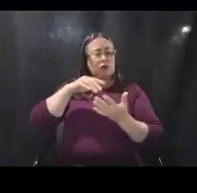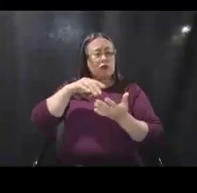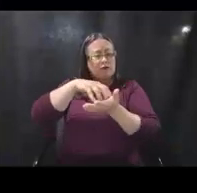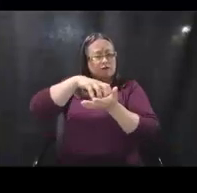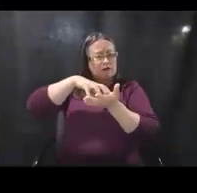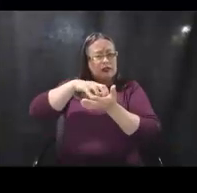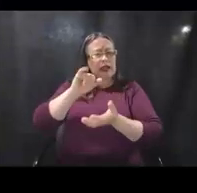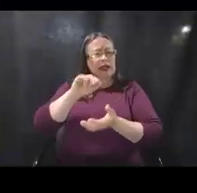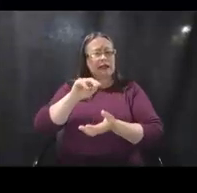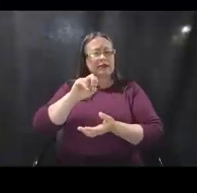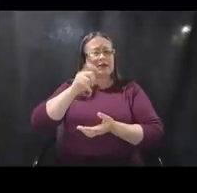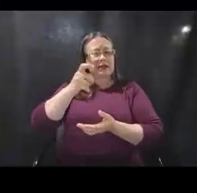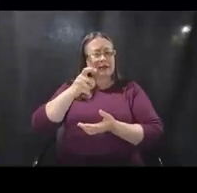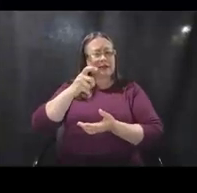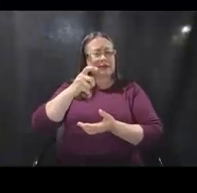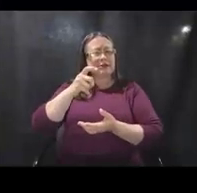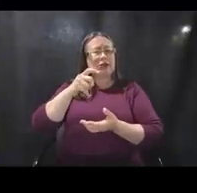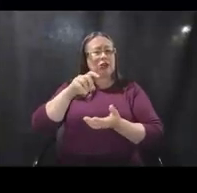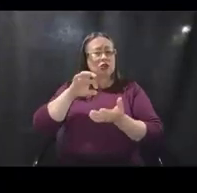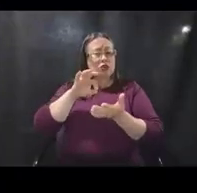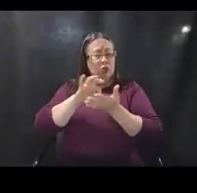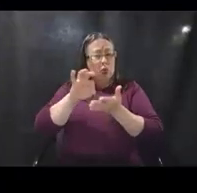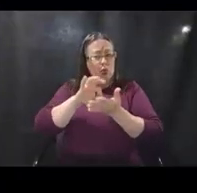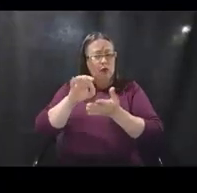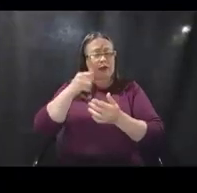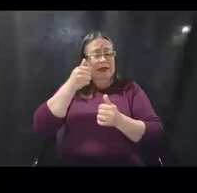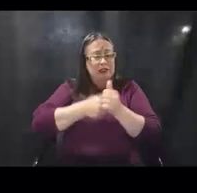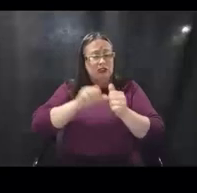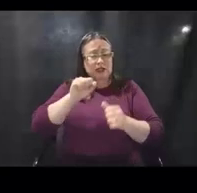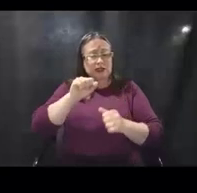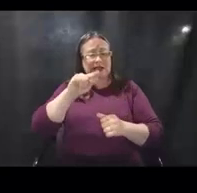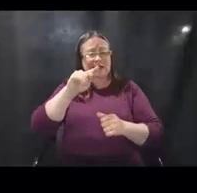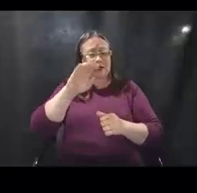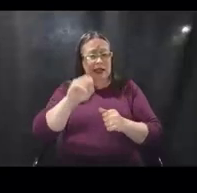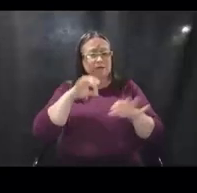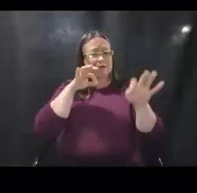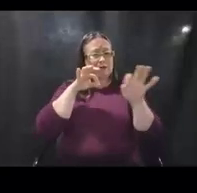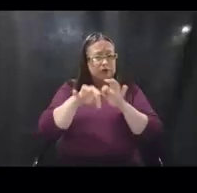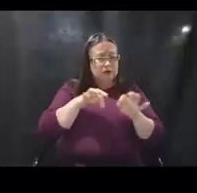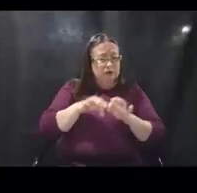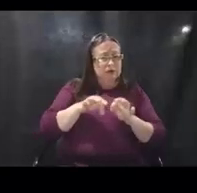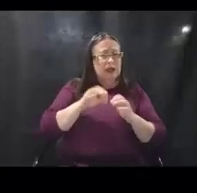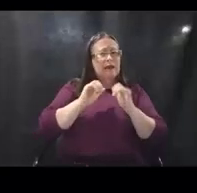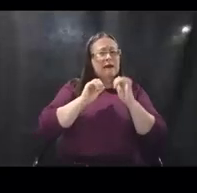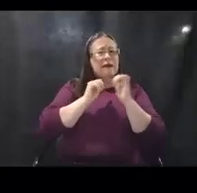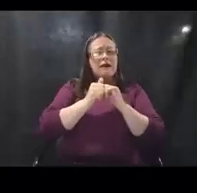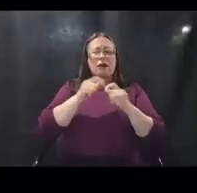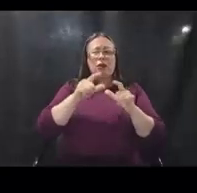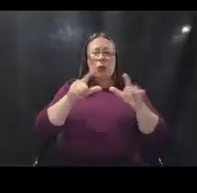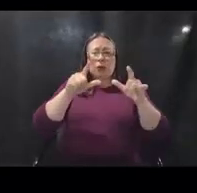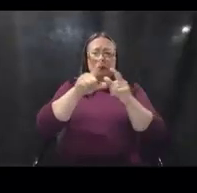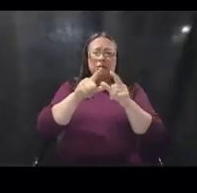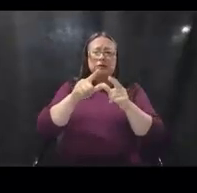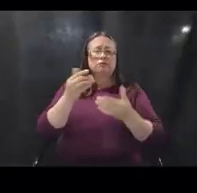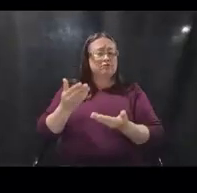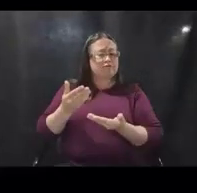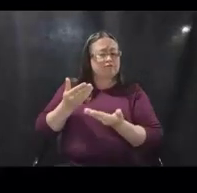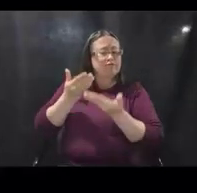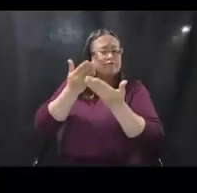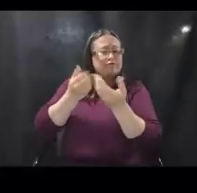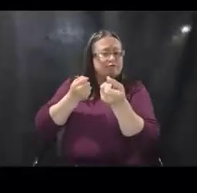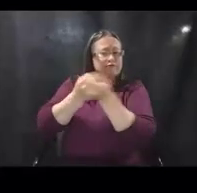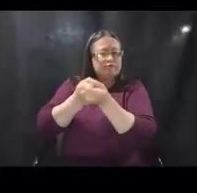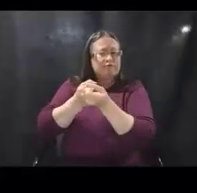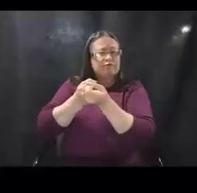each vaccination site, a description of how the location of each site best advances FEMA's focus on supporting the highest risk communities,